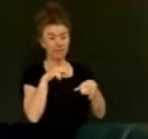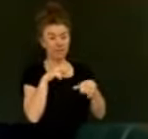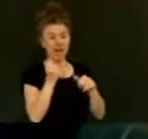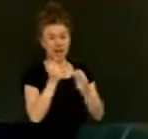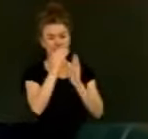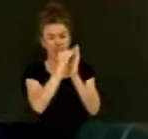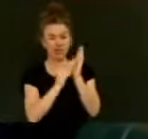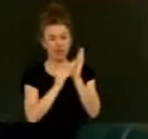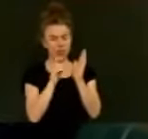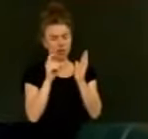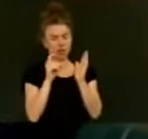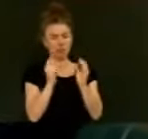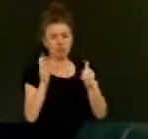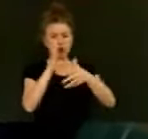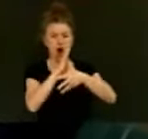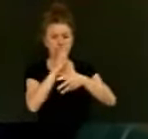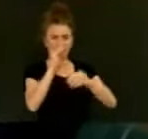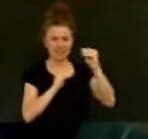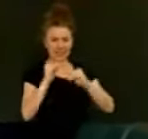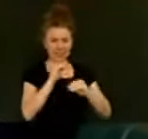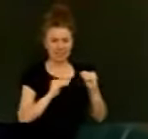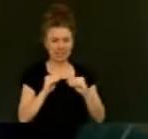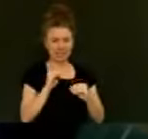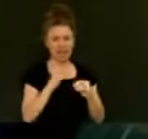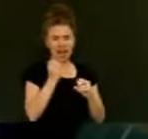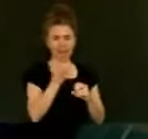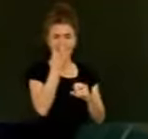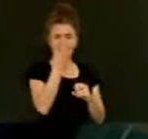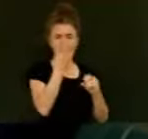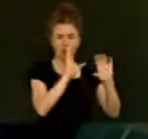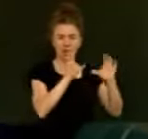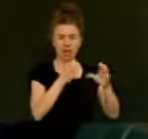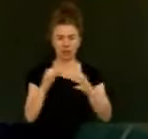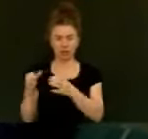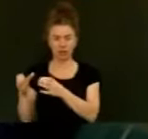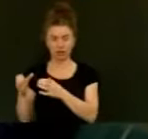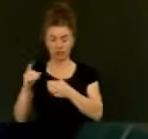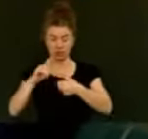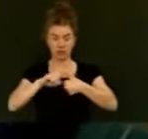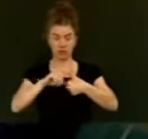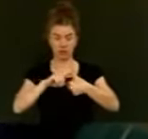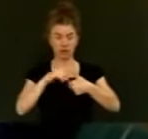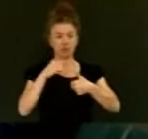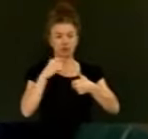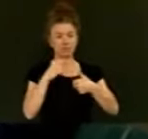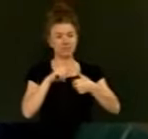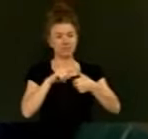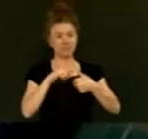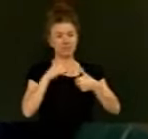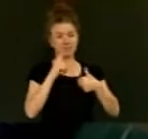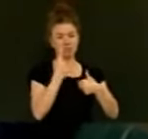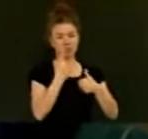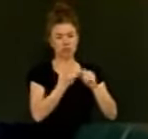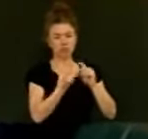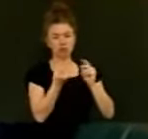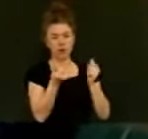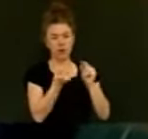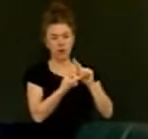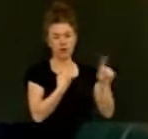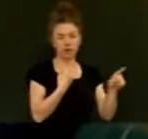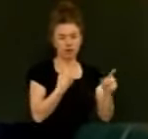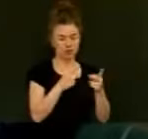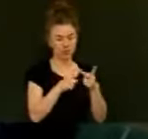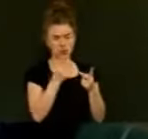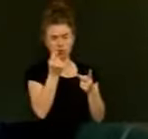by priority. In general terms, there are four categories. Those requiring an immediate response, a timely response,